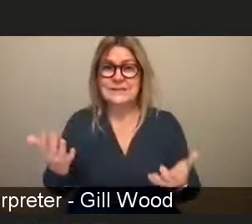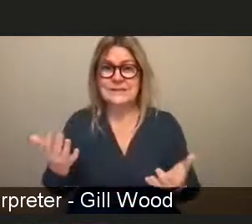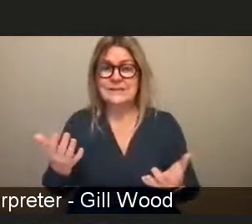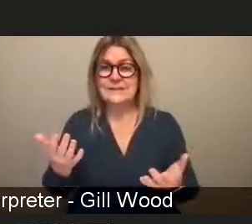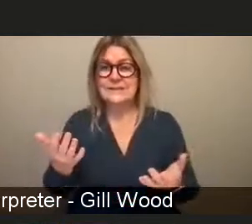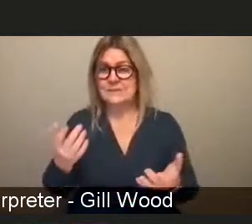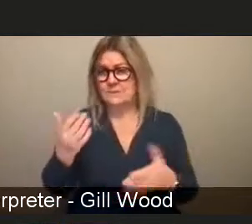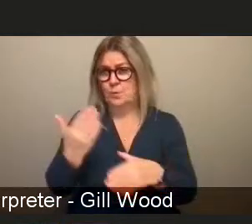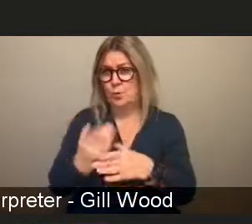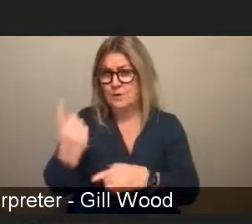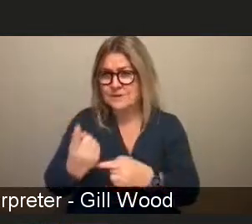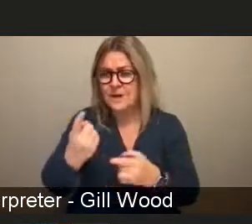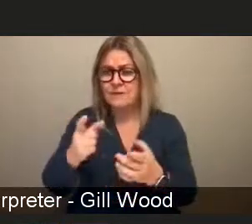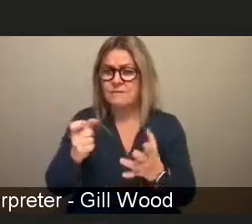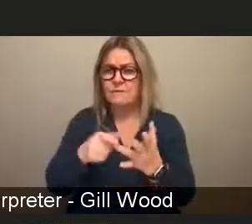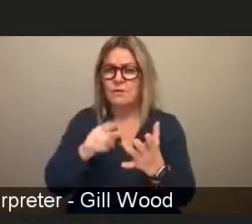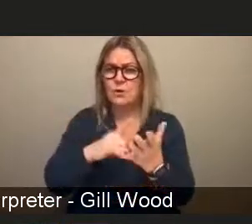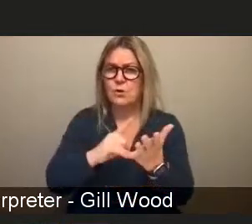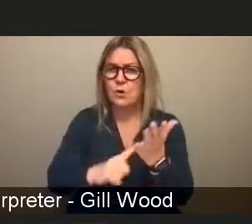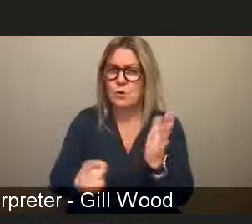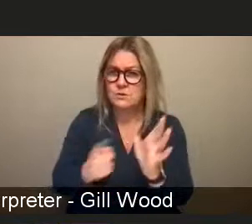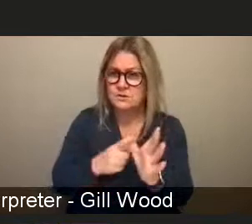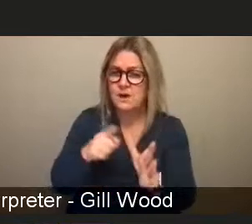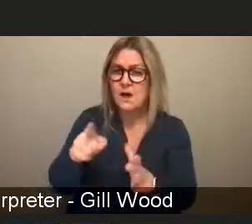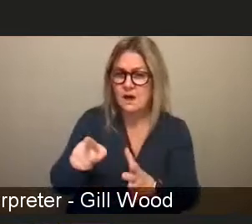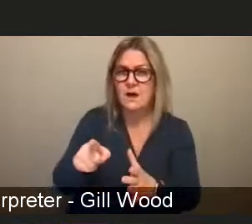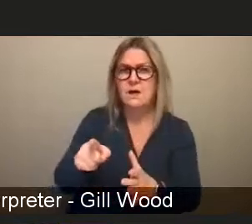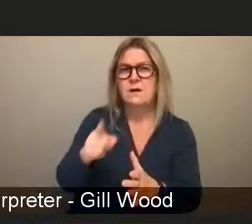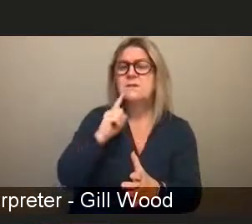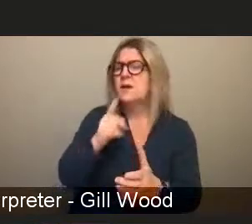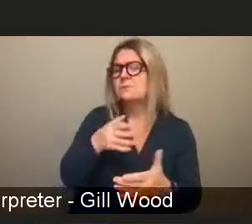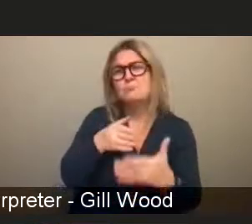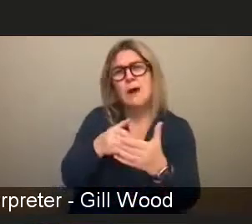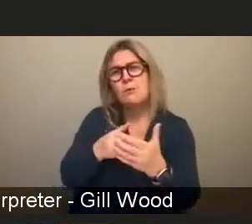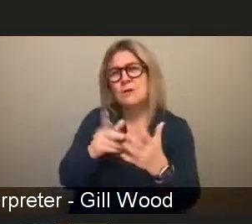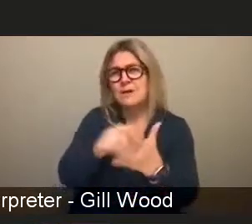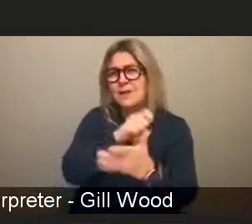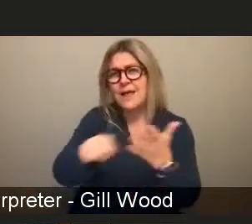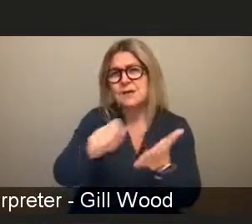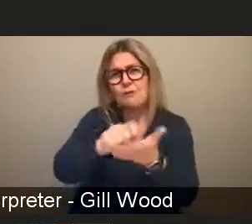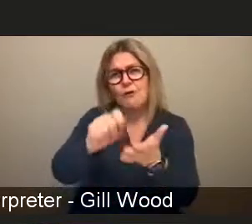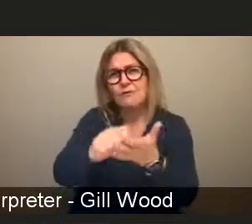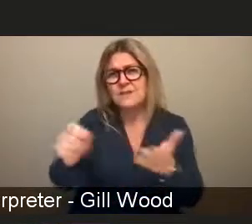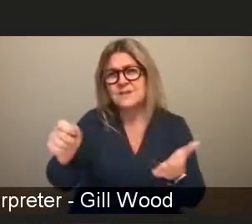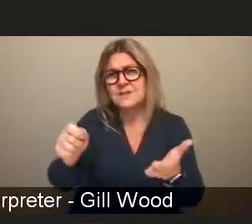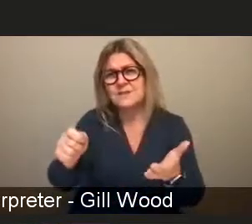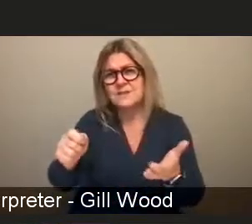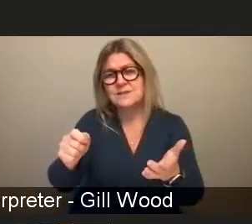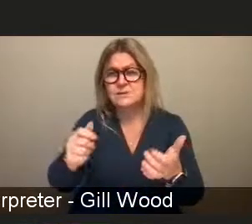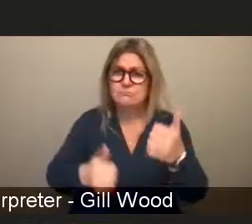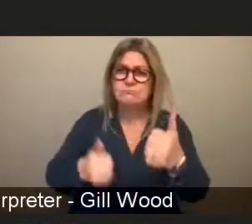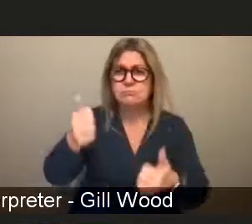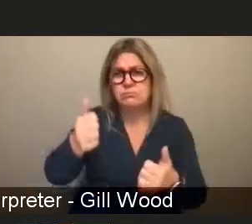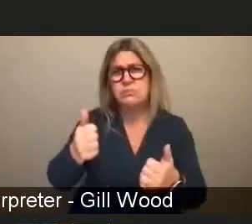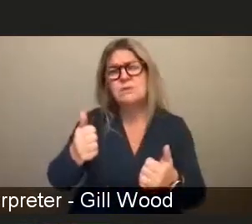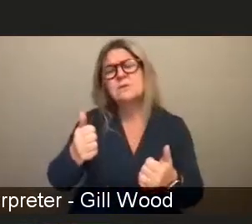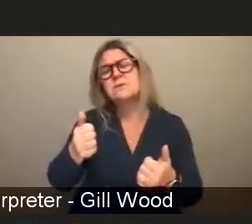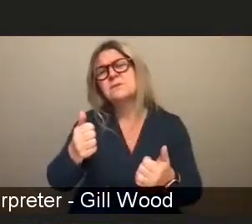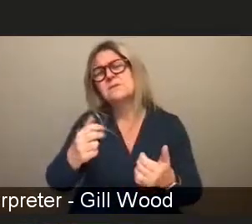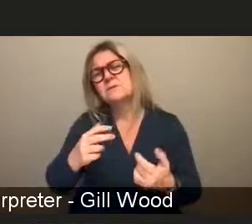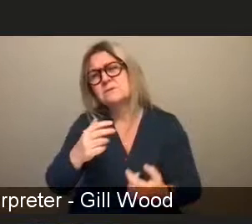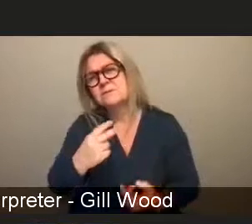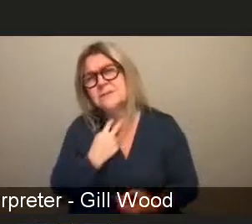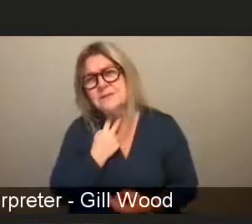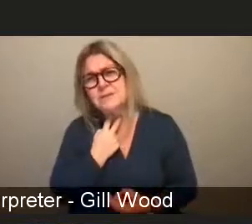um and she said barriers to elected office is really depressing hearing stories of sexism sexual harassment and dinosaur-like